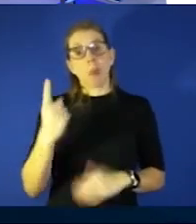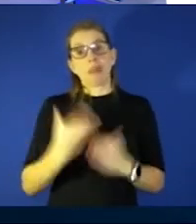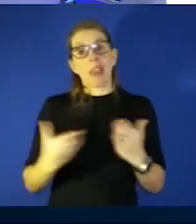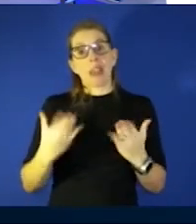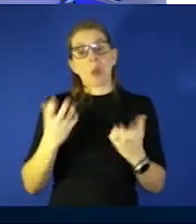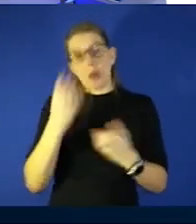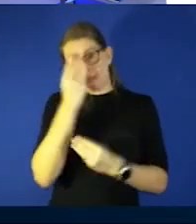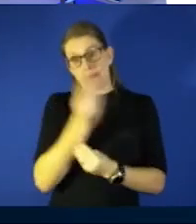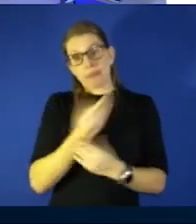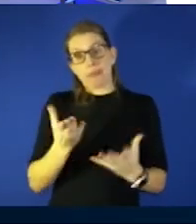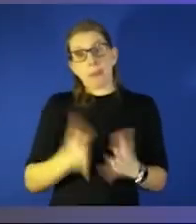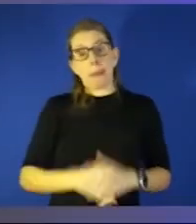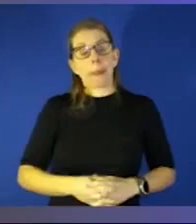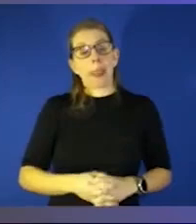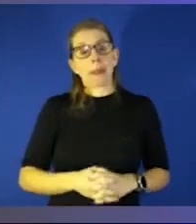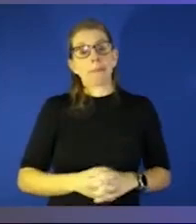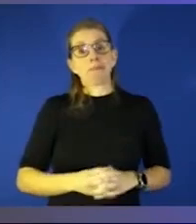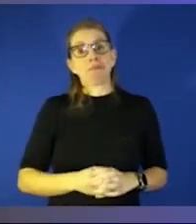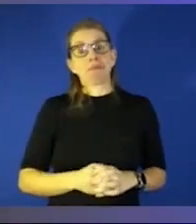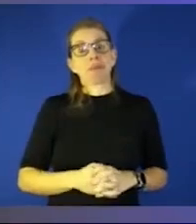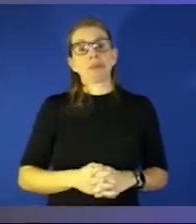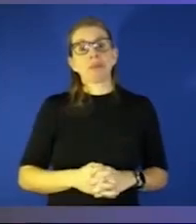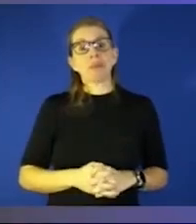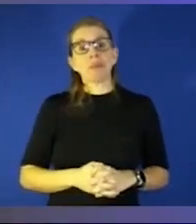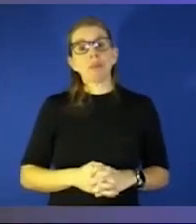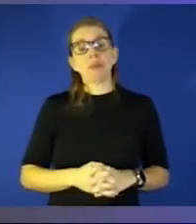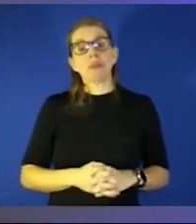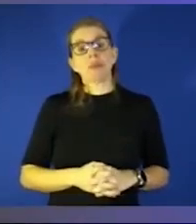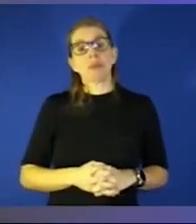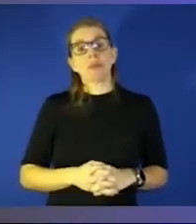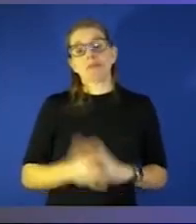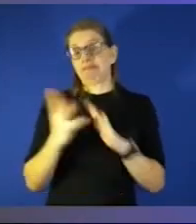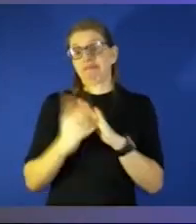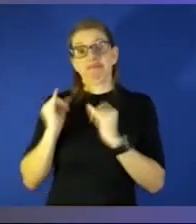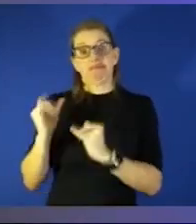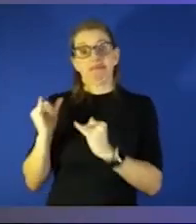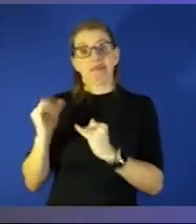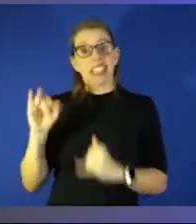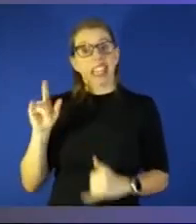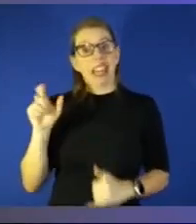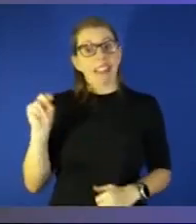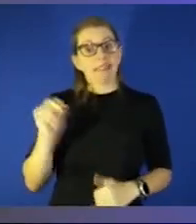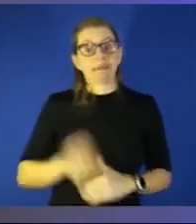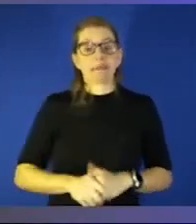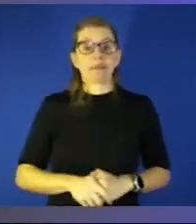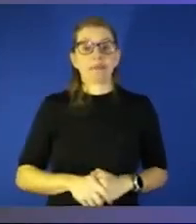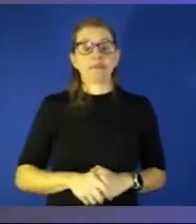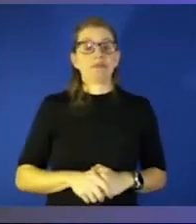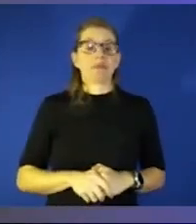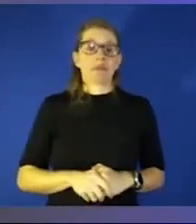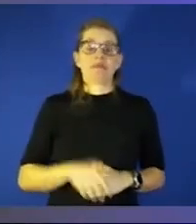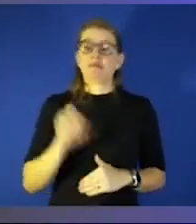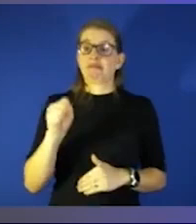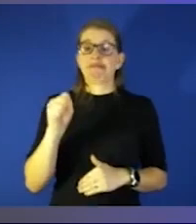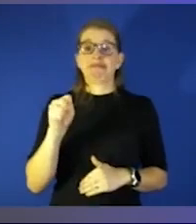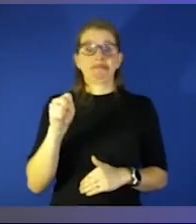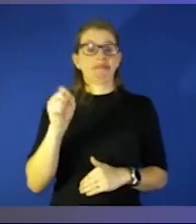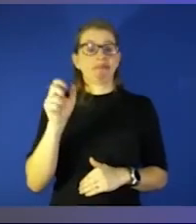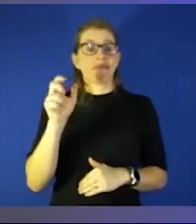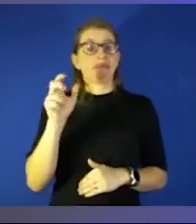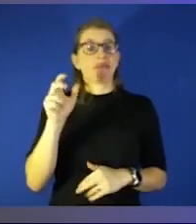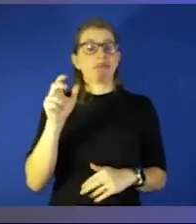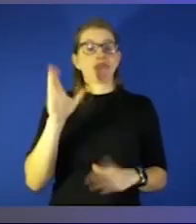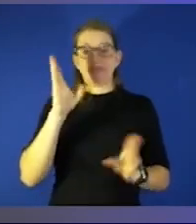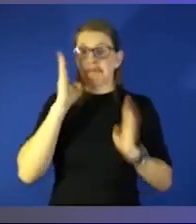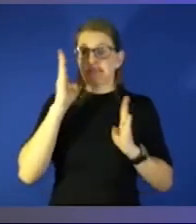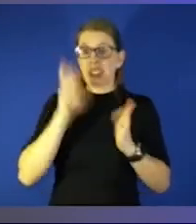um i'll probably echo caitlin uh yeah so just kind of listen to the uh research